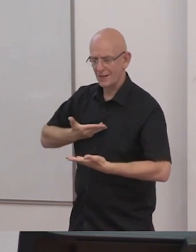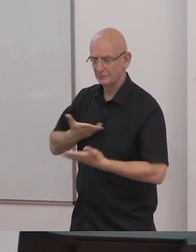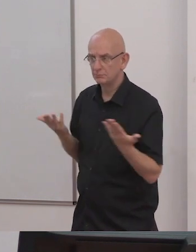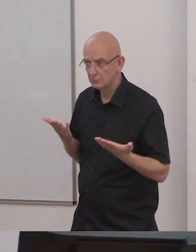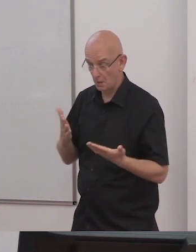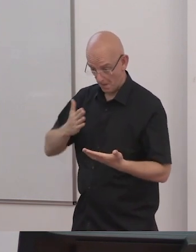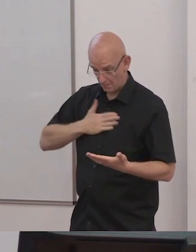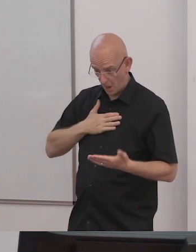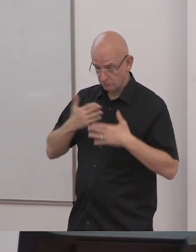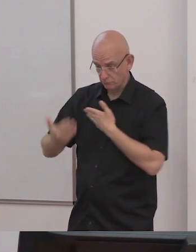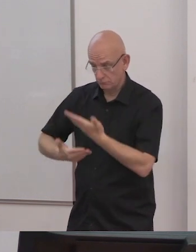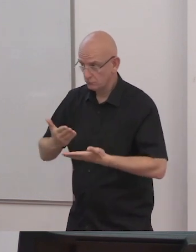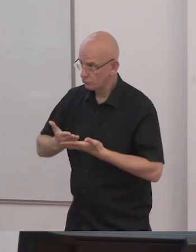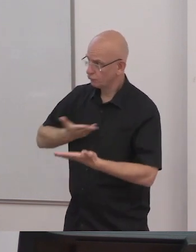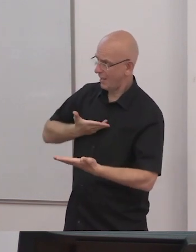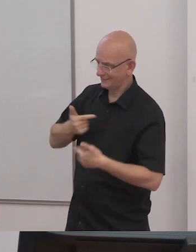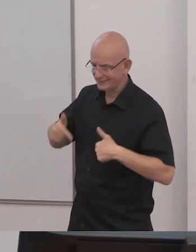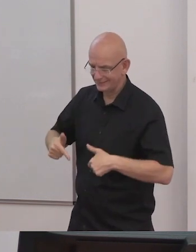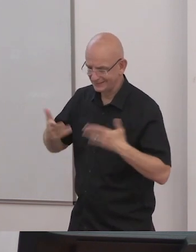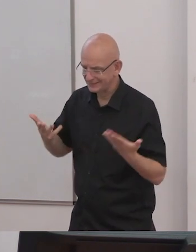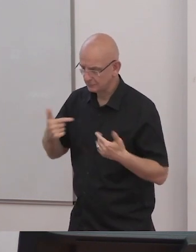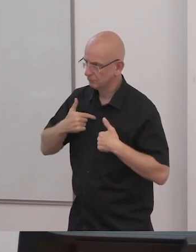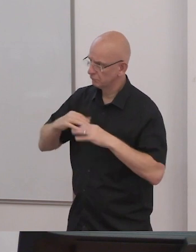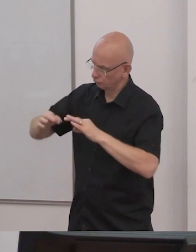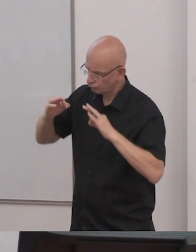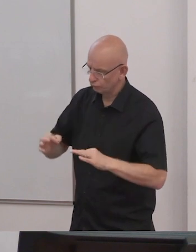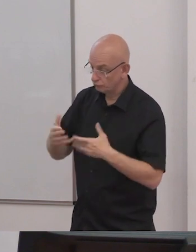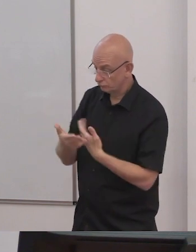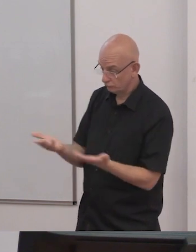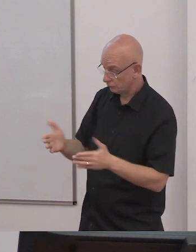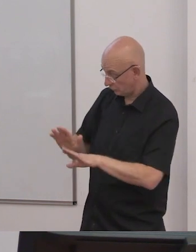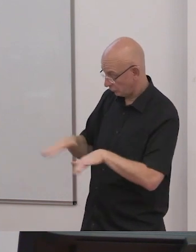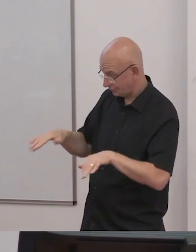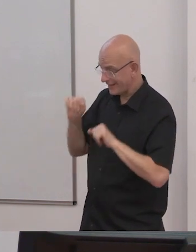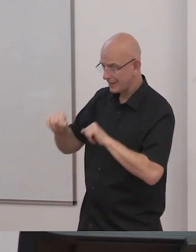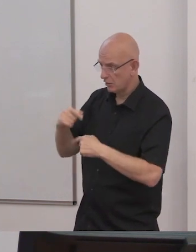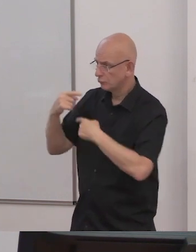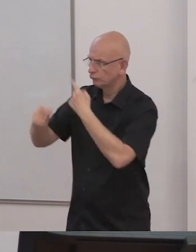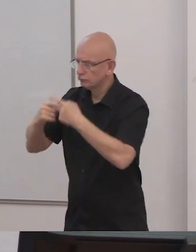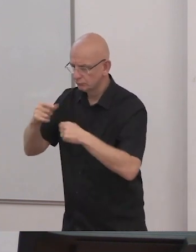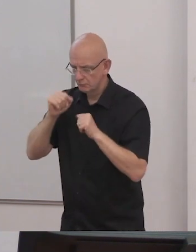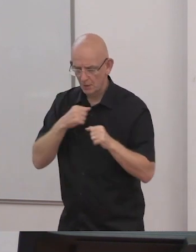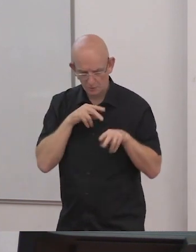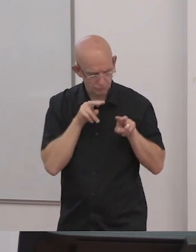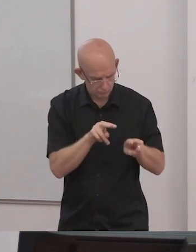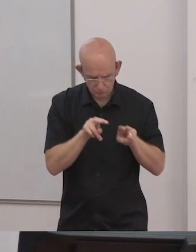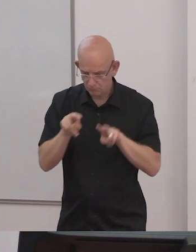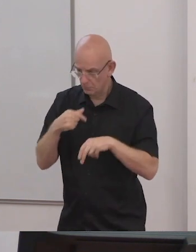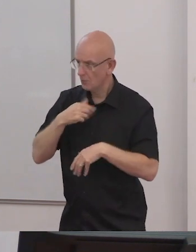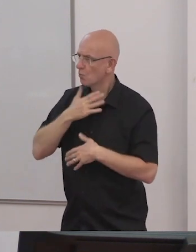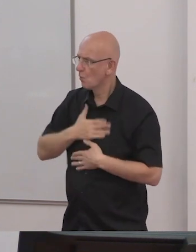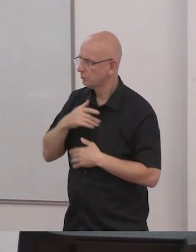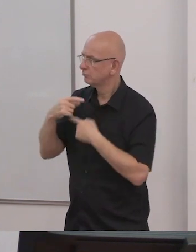other core fundamental human rights. It sets people up for them to be able to